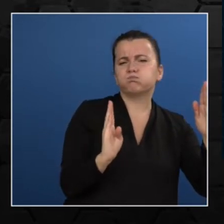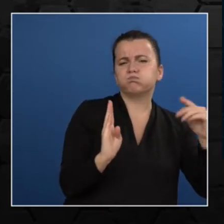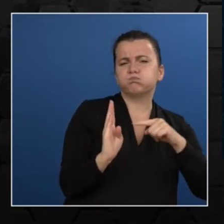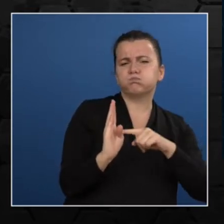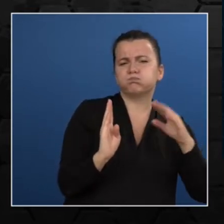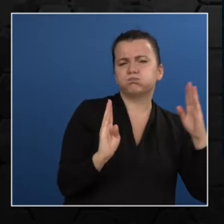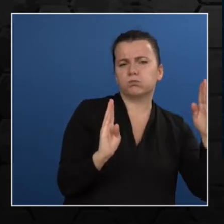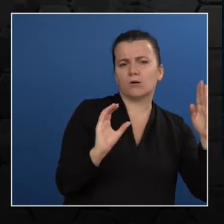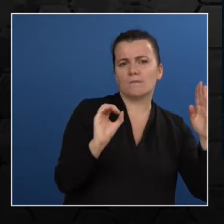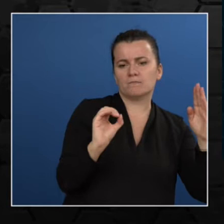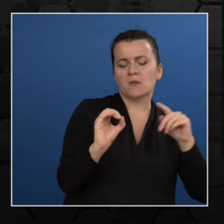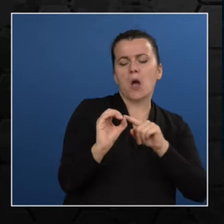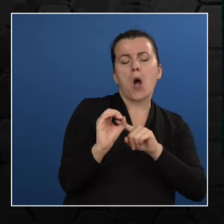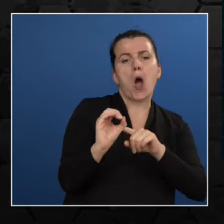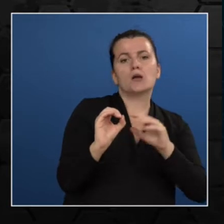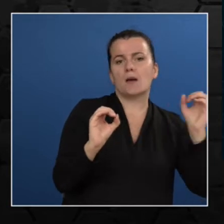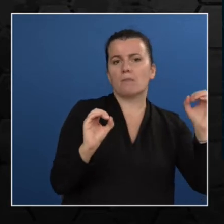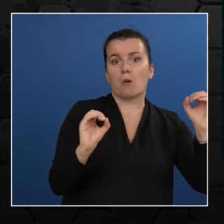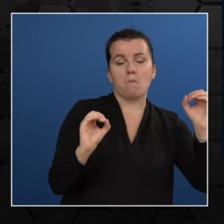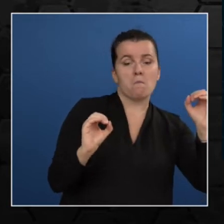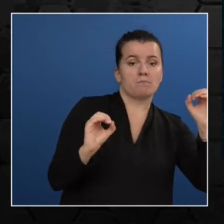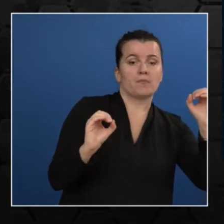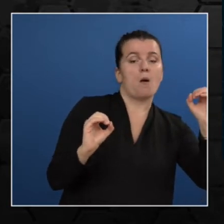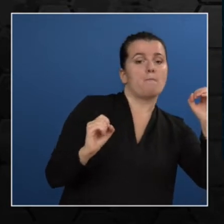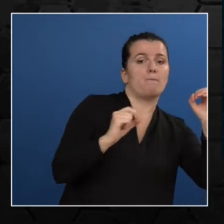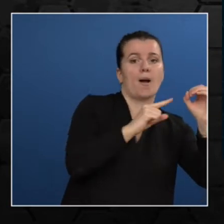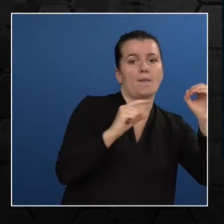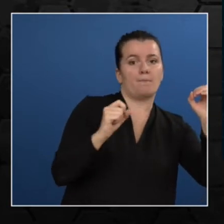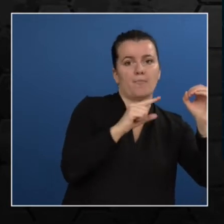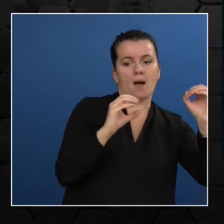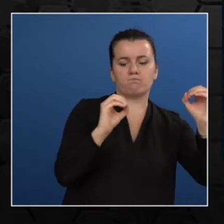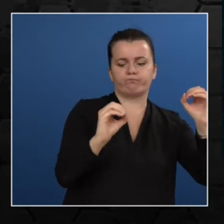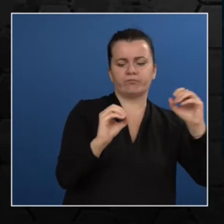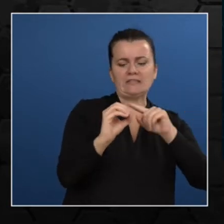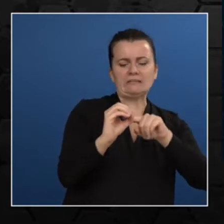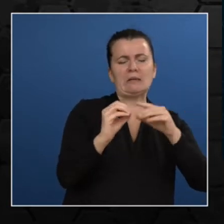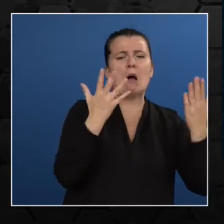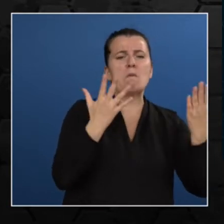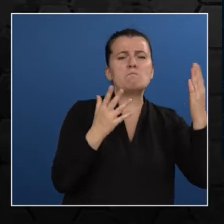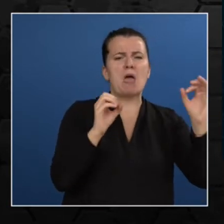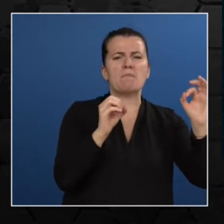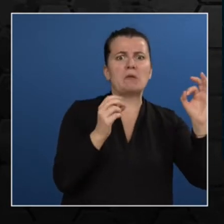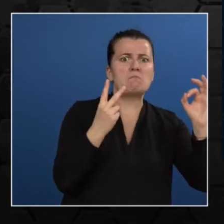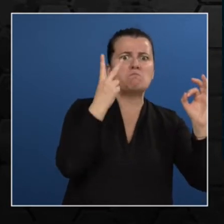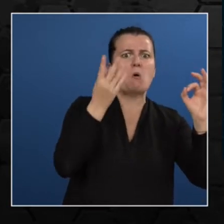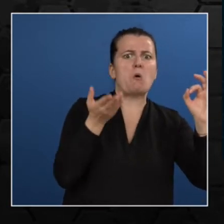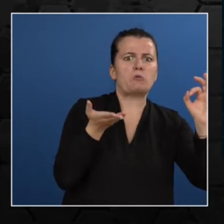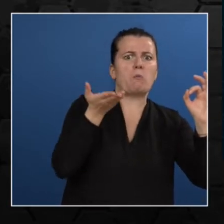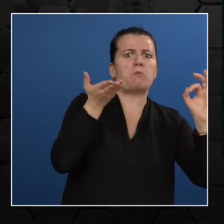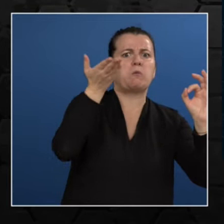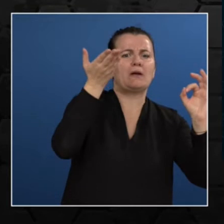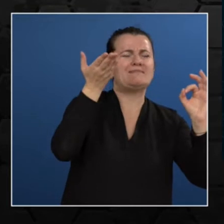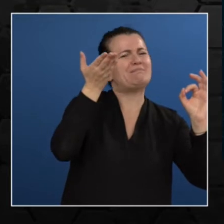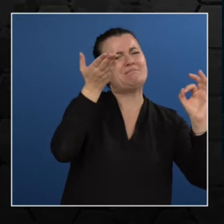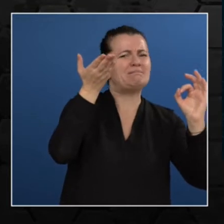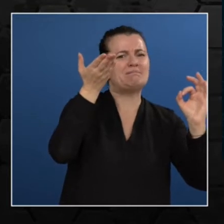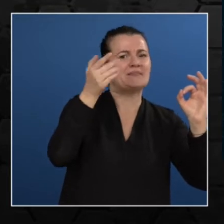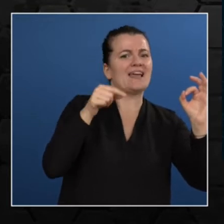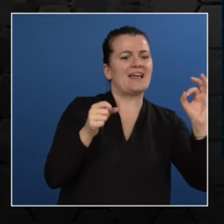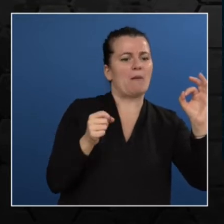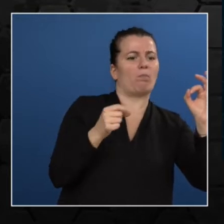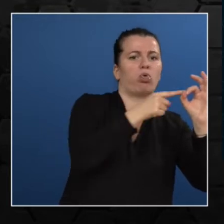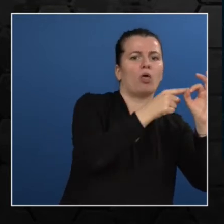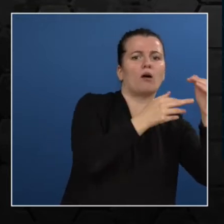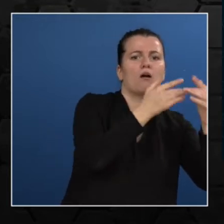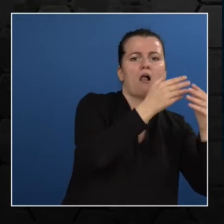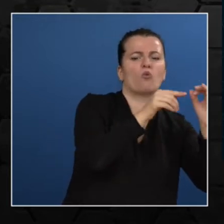sensitive to one single data point and also it helps the model to generalize in a much better manner. Now,